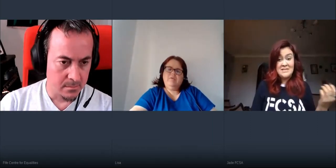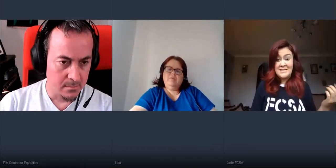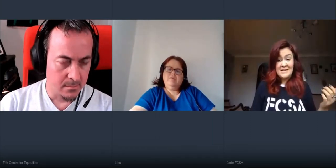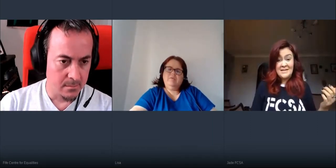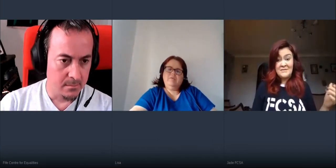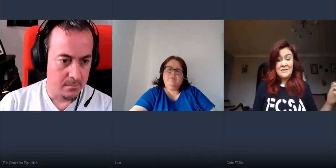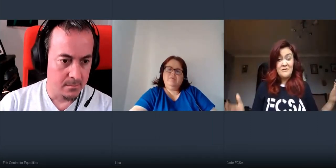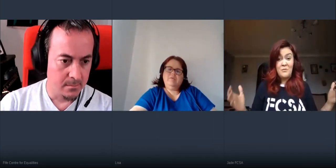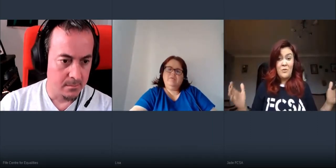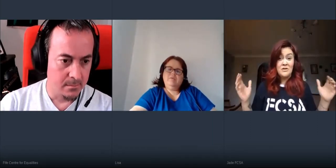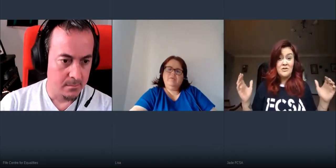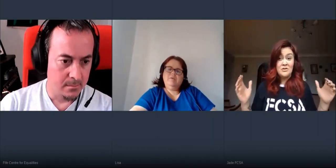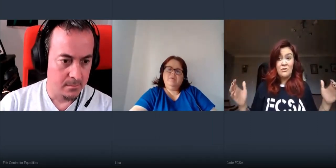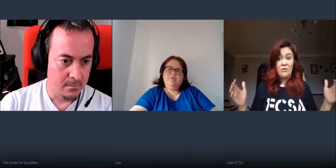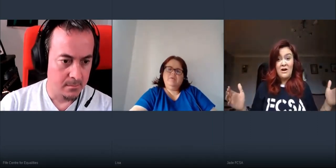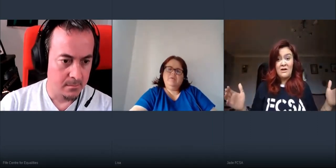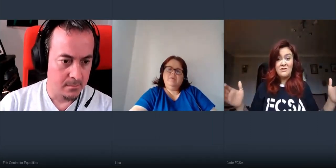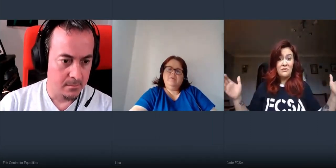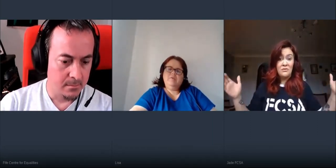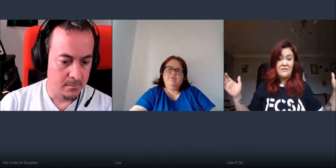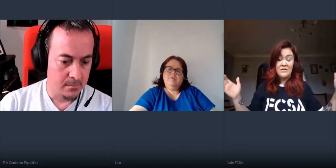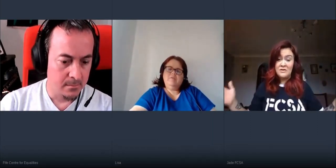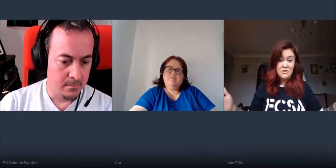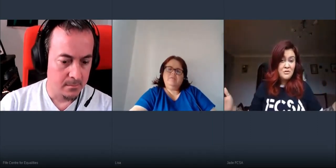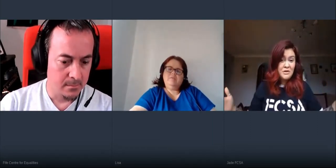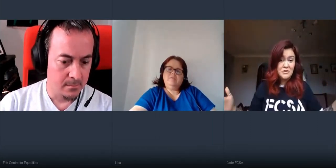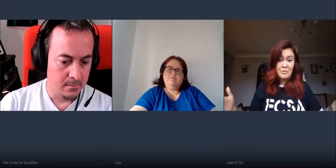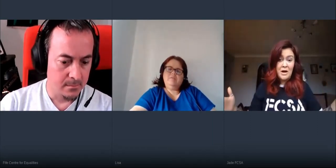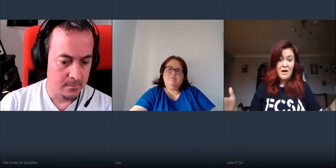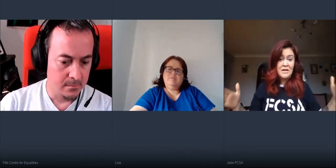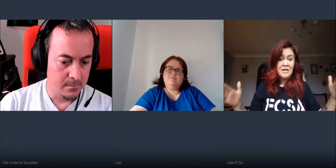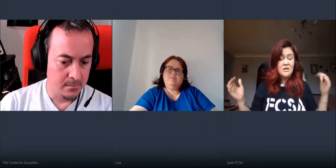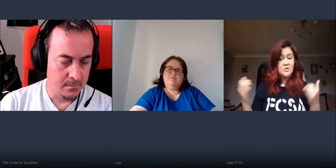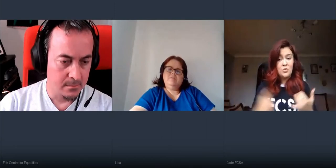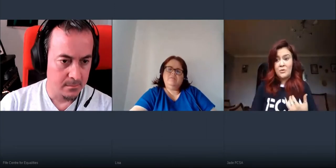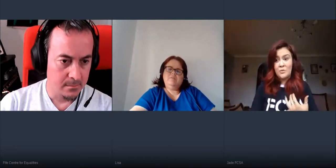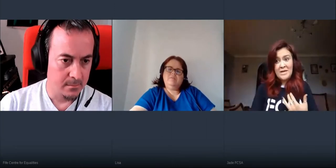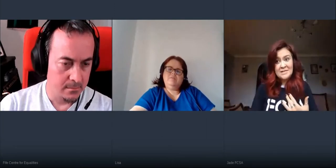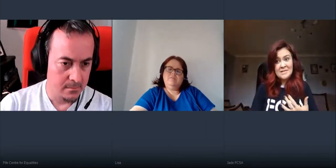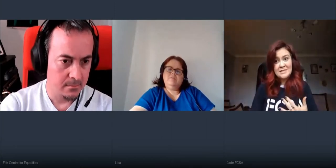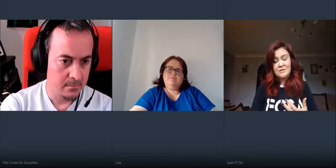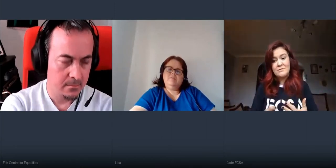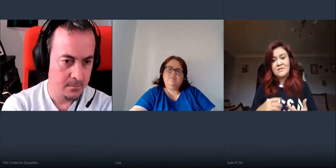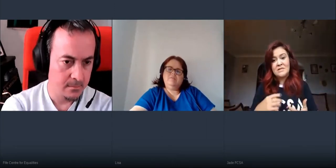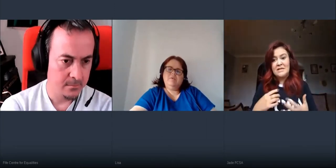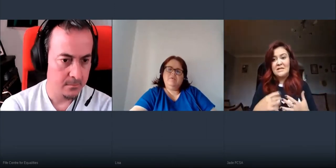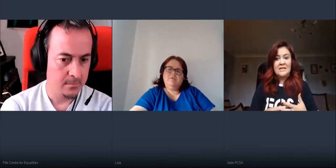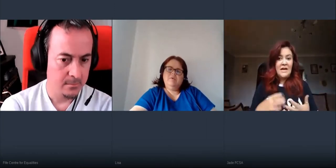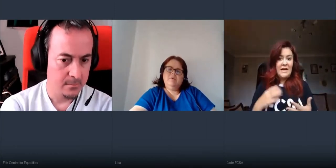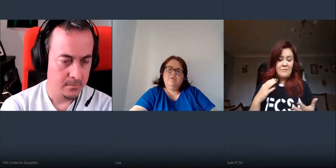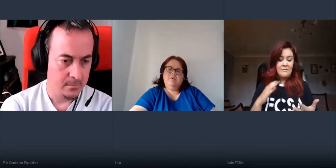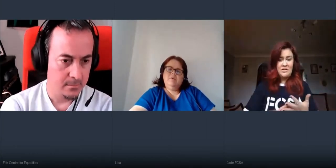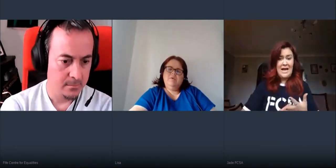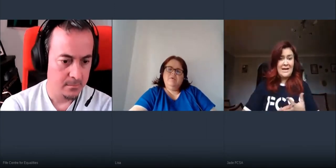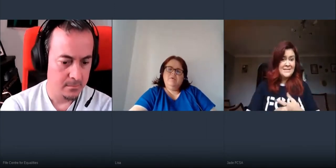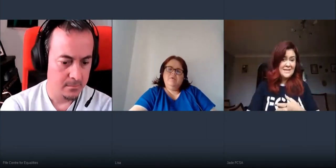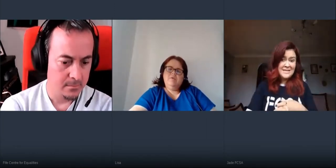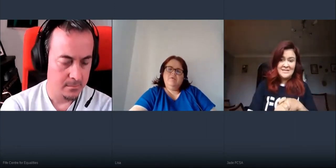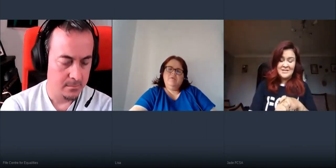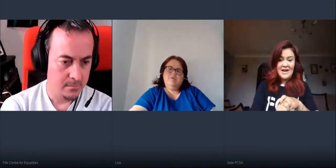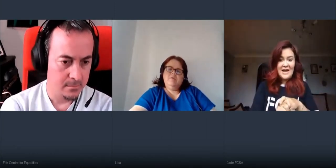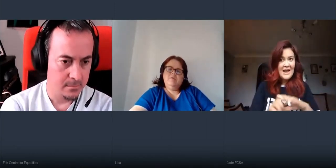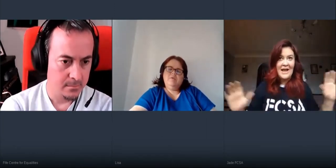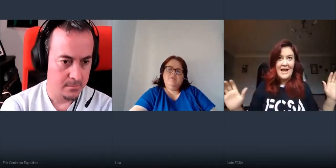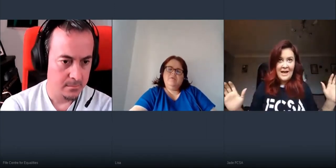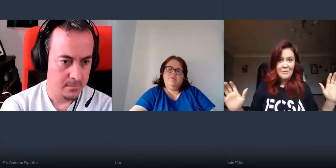estates guys and everything have worked so hard so everything's two meters apart there's one-way systems and there's hand sanitizer